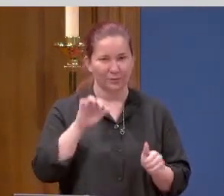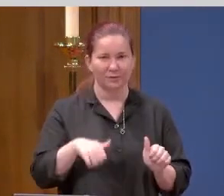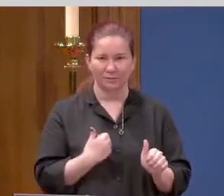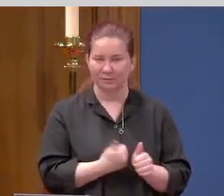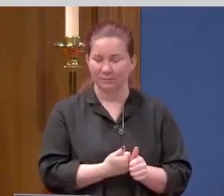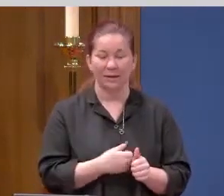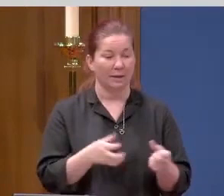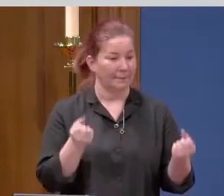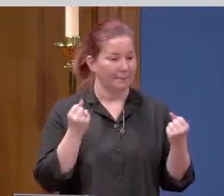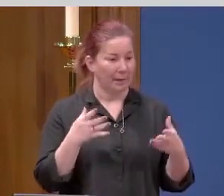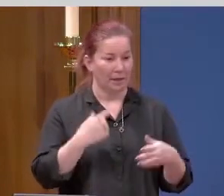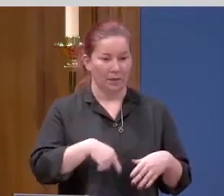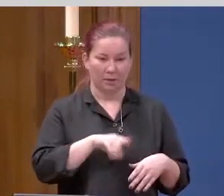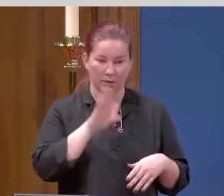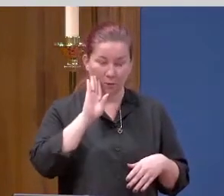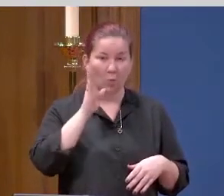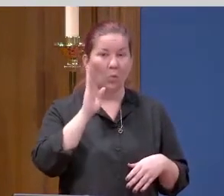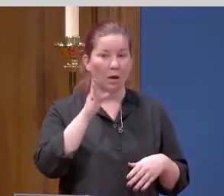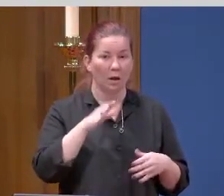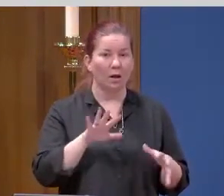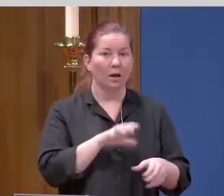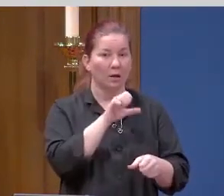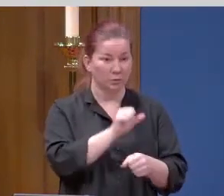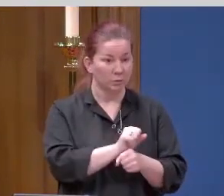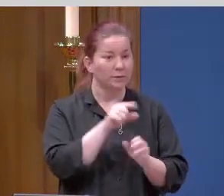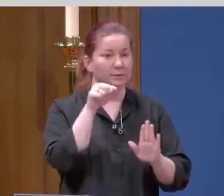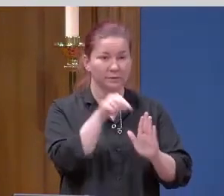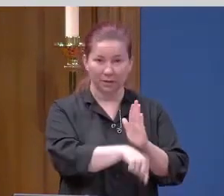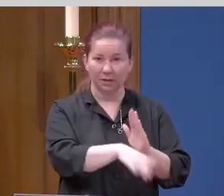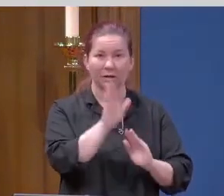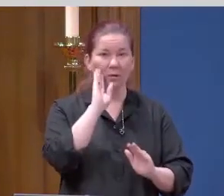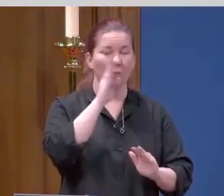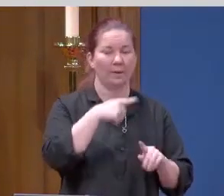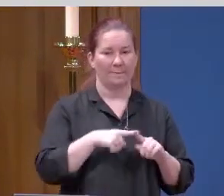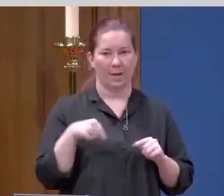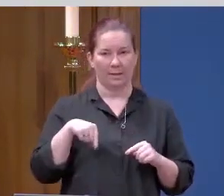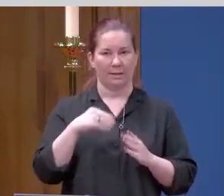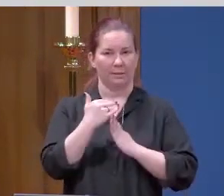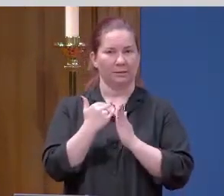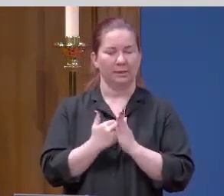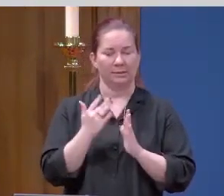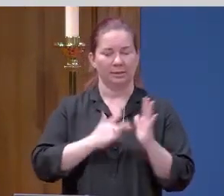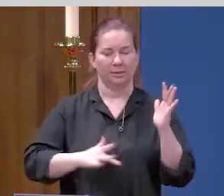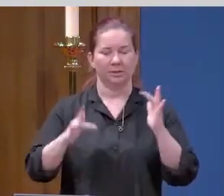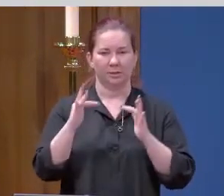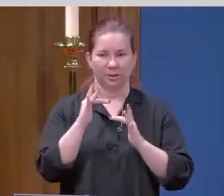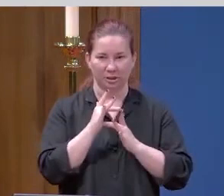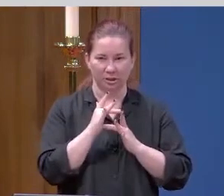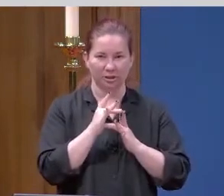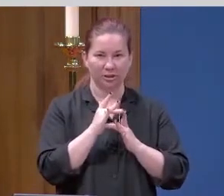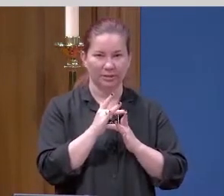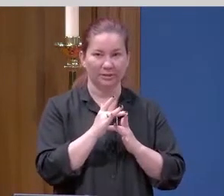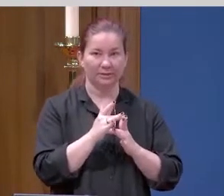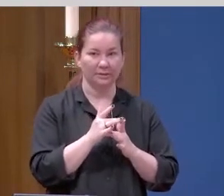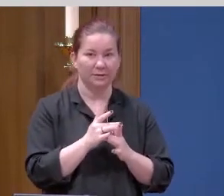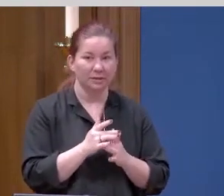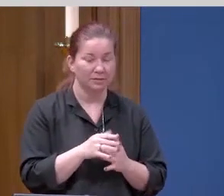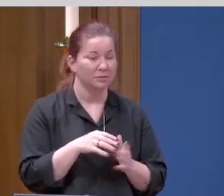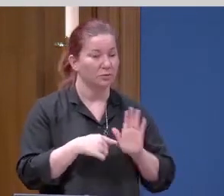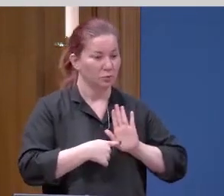of them would eventually be arrested and killed. But in this lesson, Jesus stands among them transformed